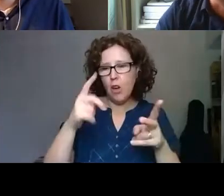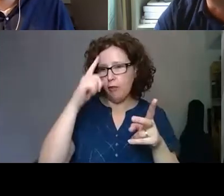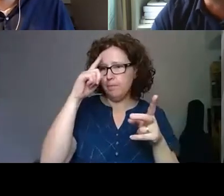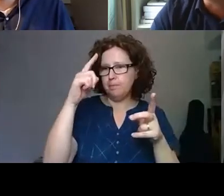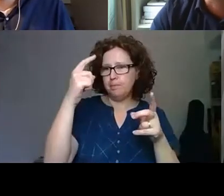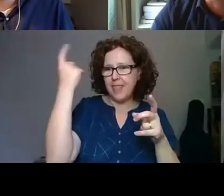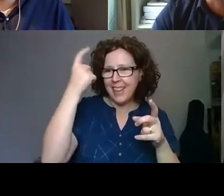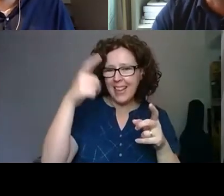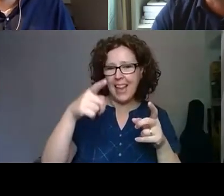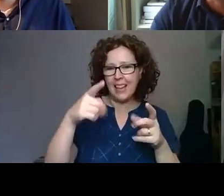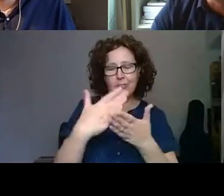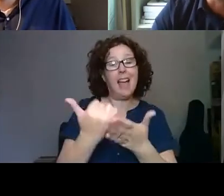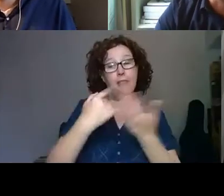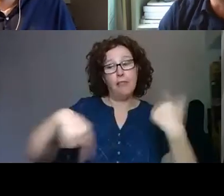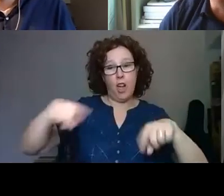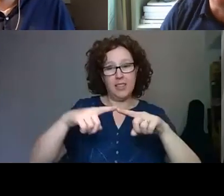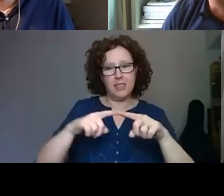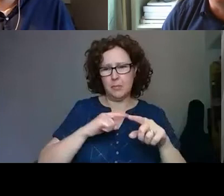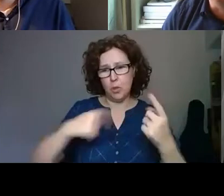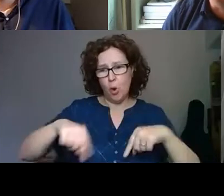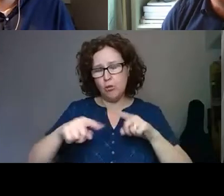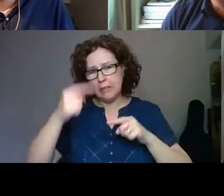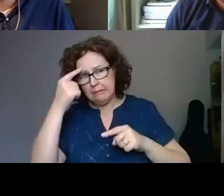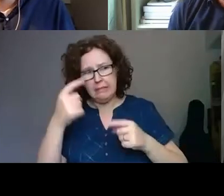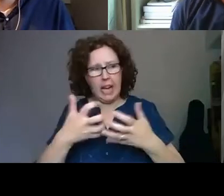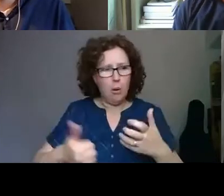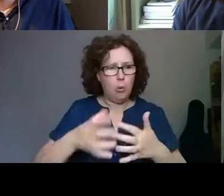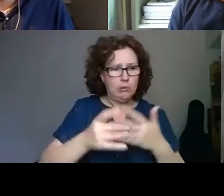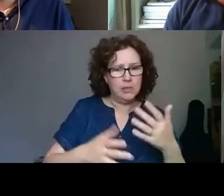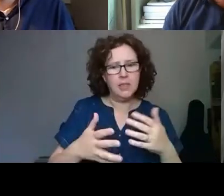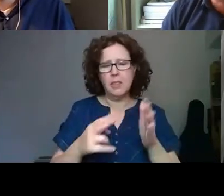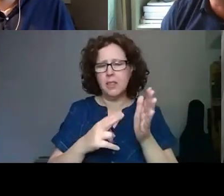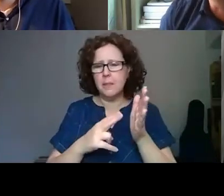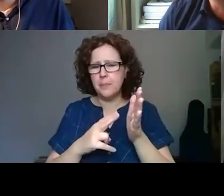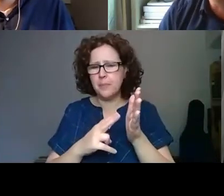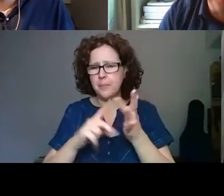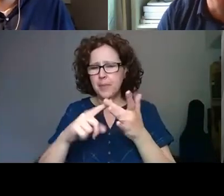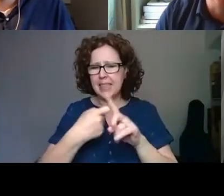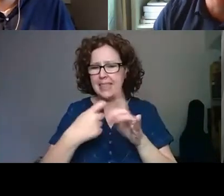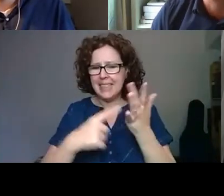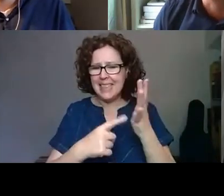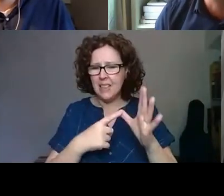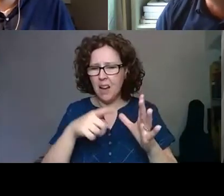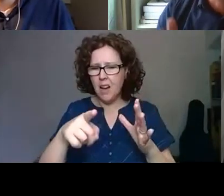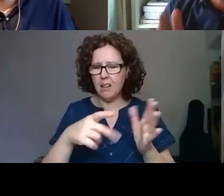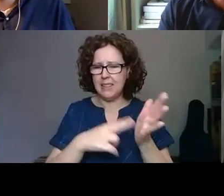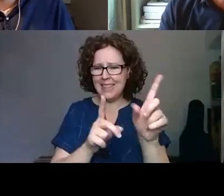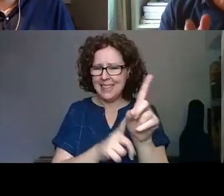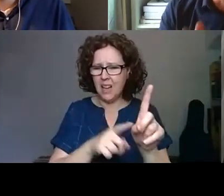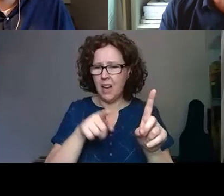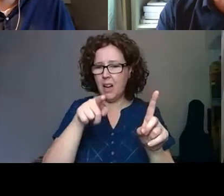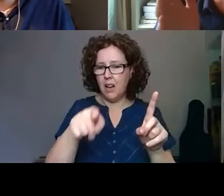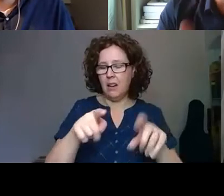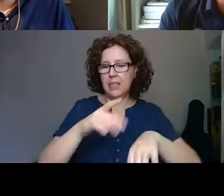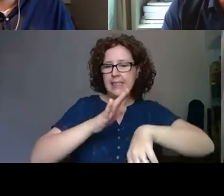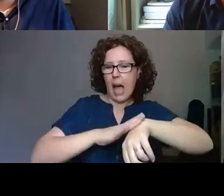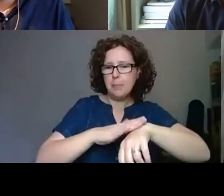so helpful for us to hear now, as we're all trying to think of that blend. And, and Nikita, you, I guess that's, you know, with Times Museum, again, you personally in your